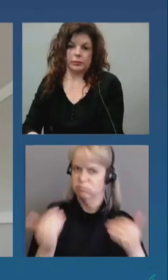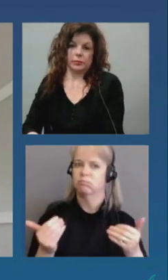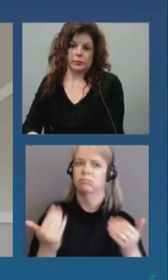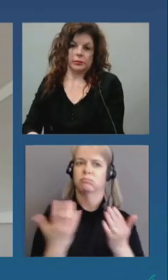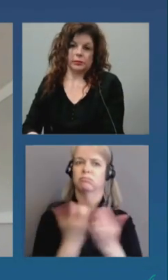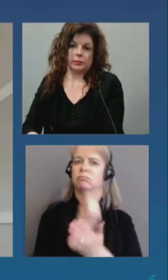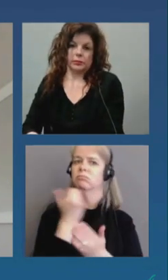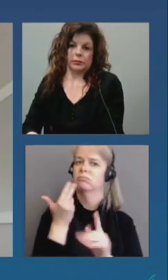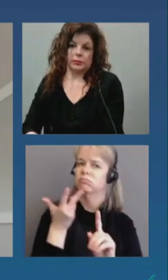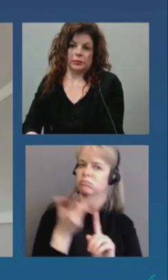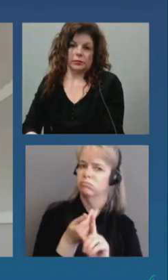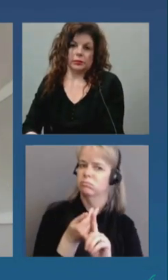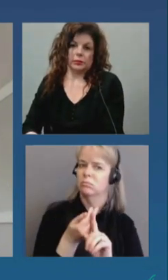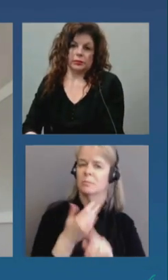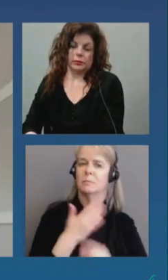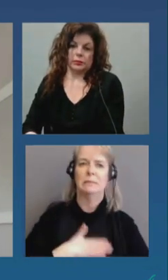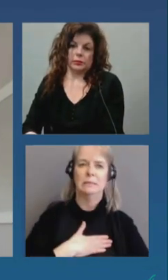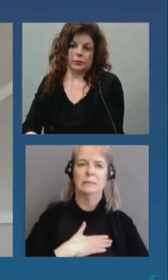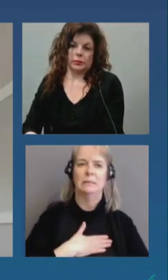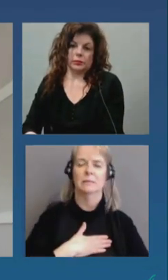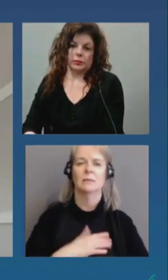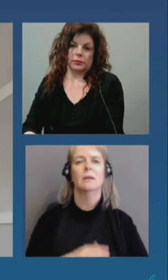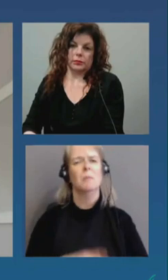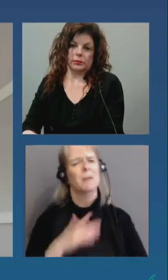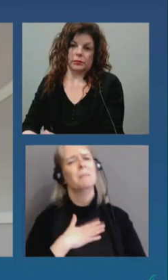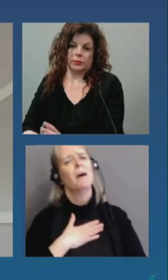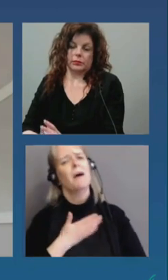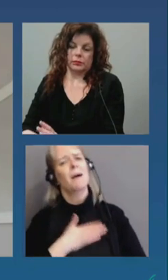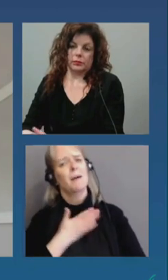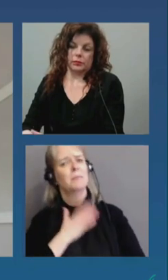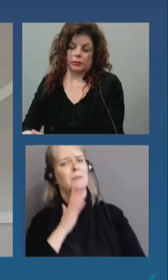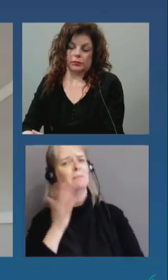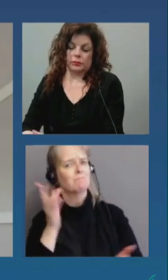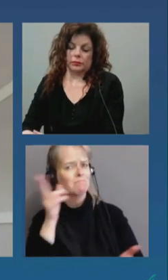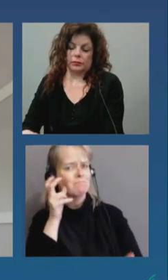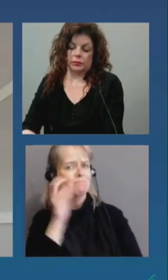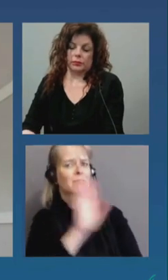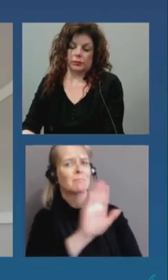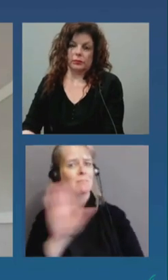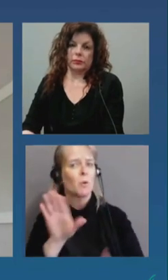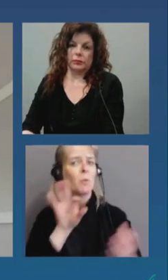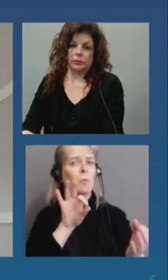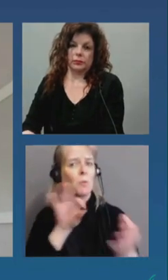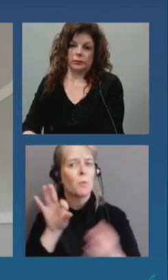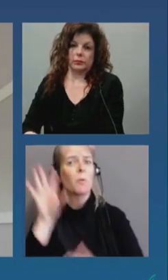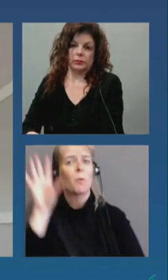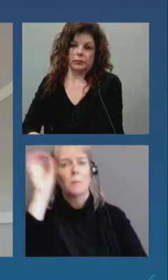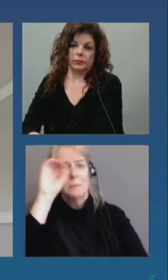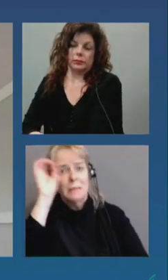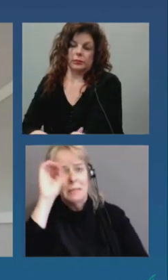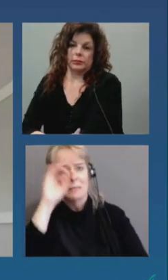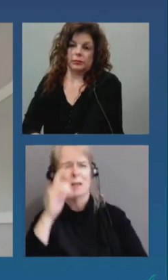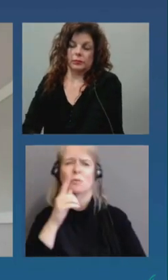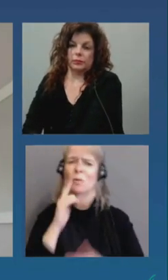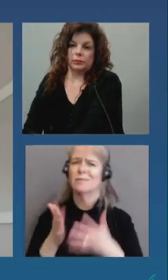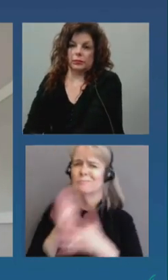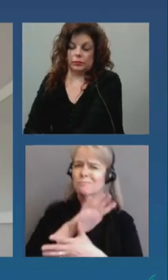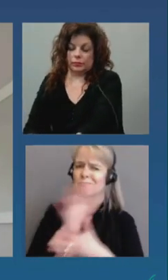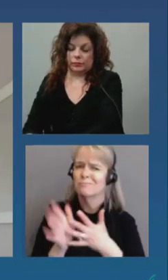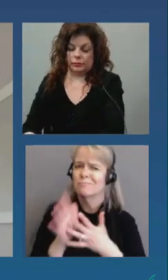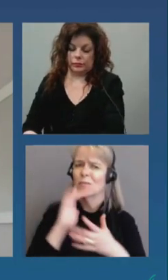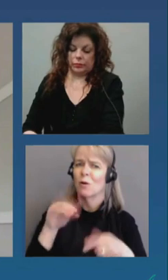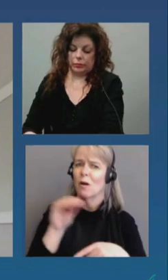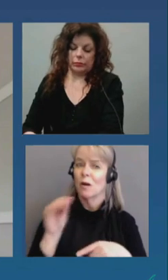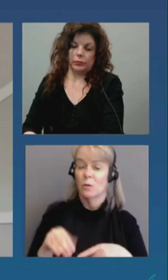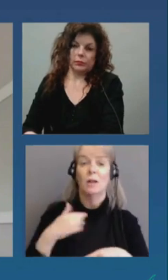information about people's opinions about what's needed in ottawa and i will pass that on to the sequencing task force